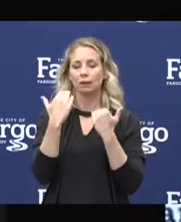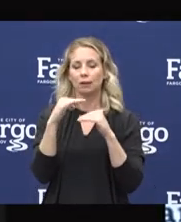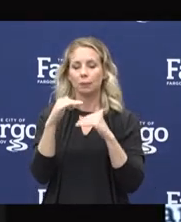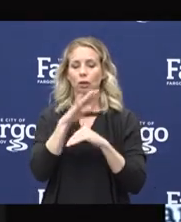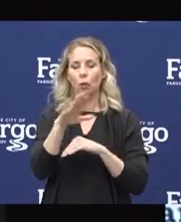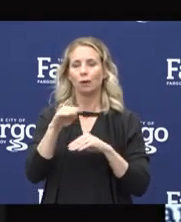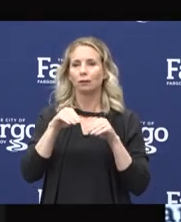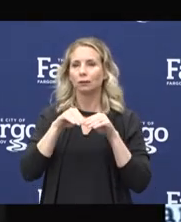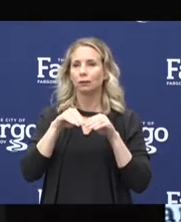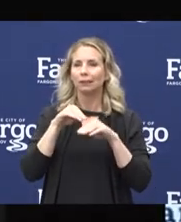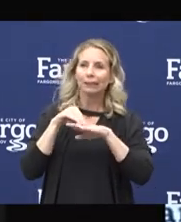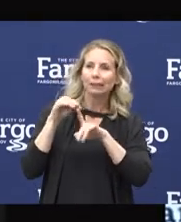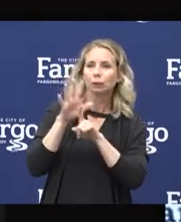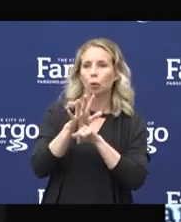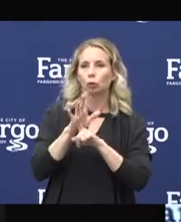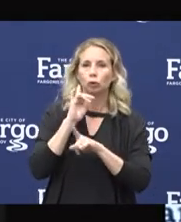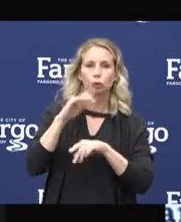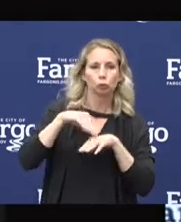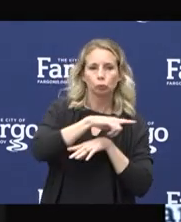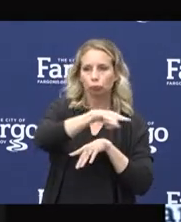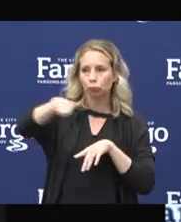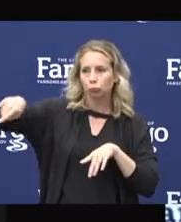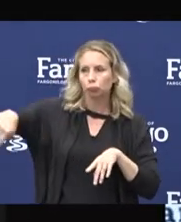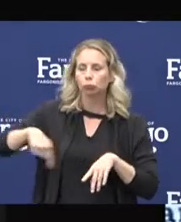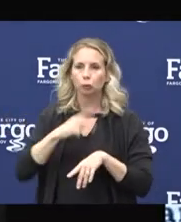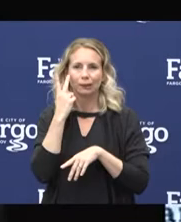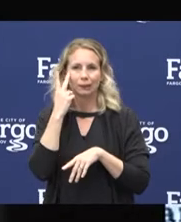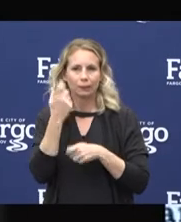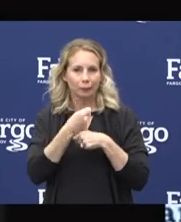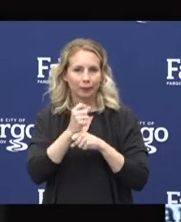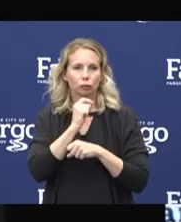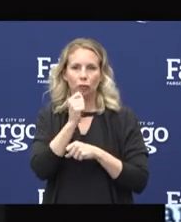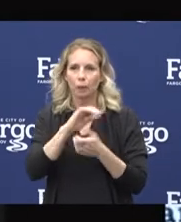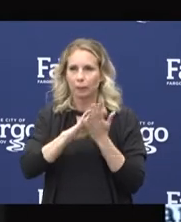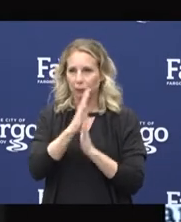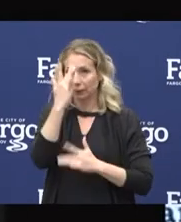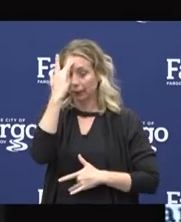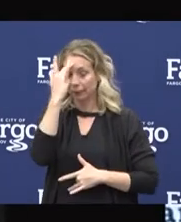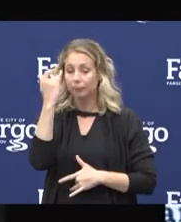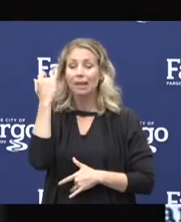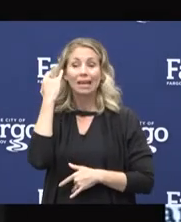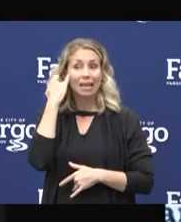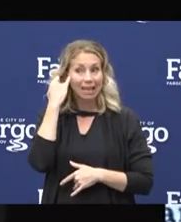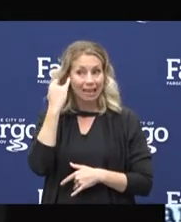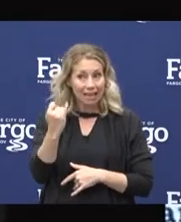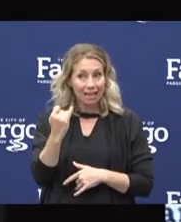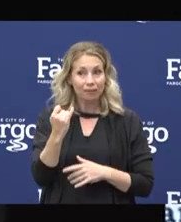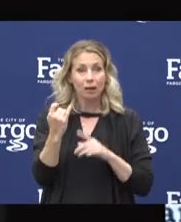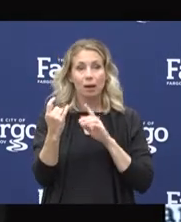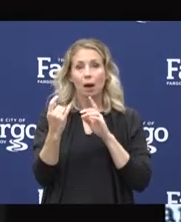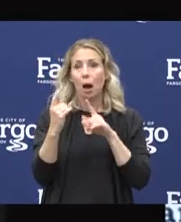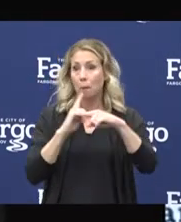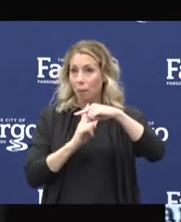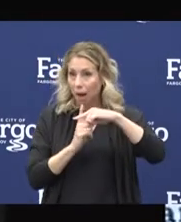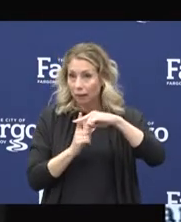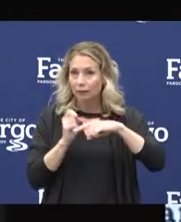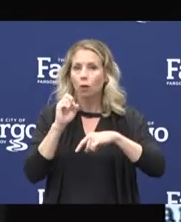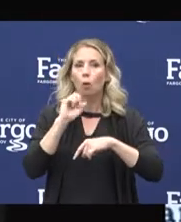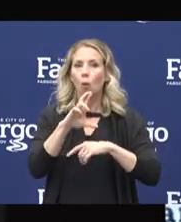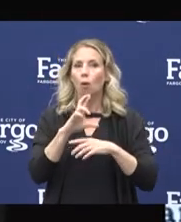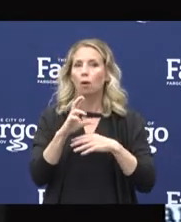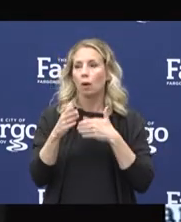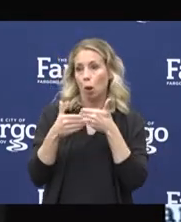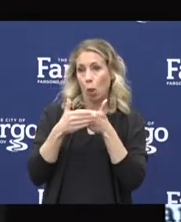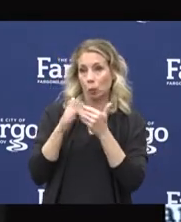disease to see if they become sick. Once a positive or close contact case has been identified, individuals are